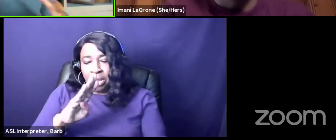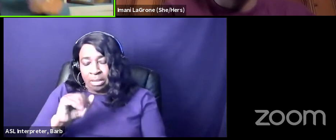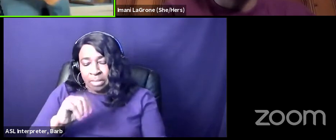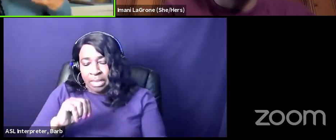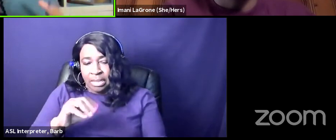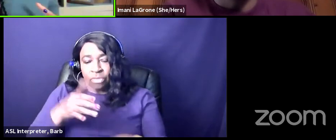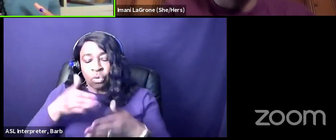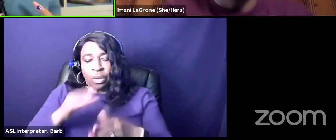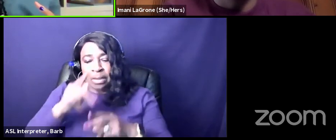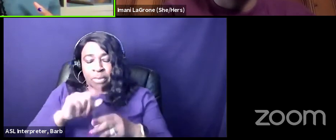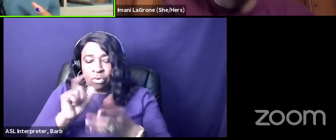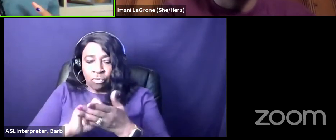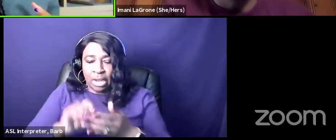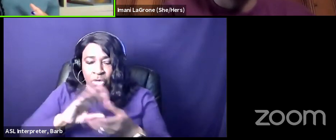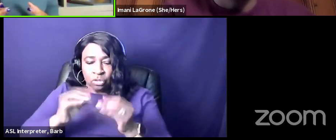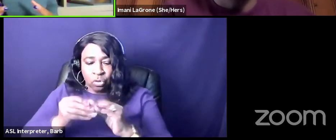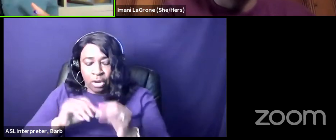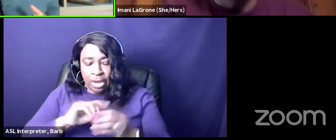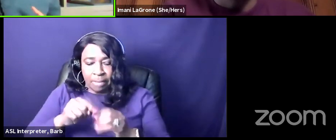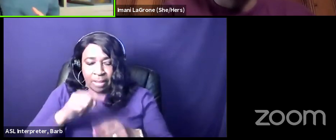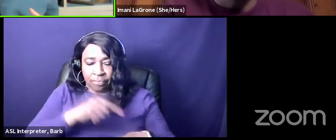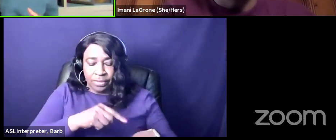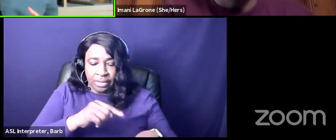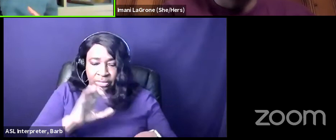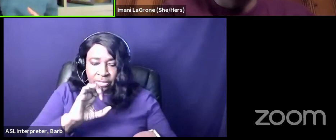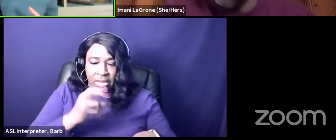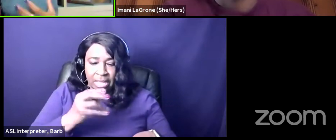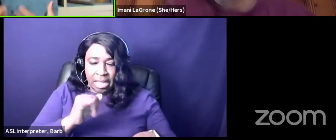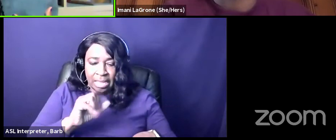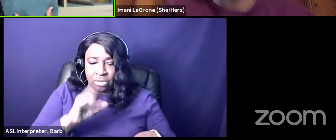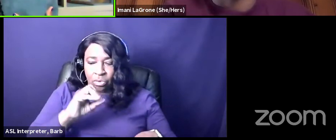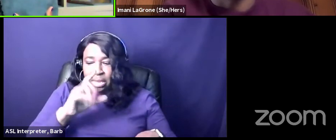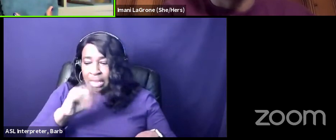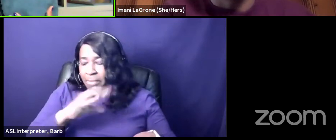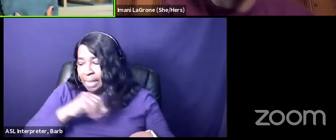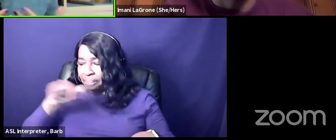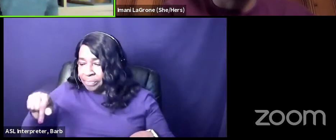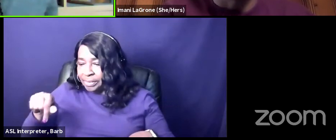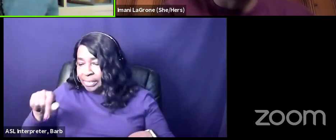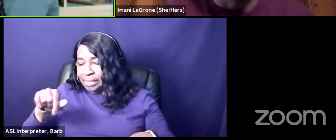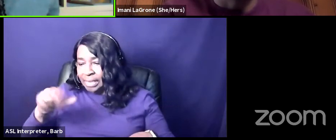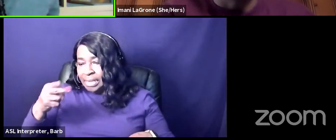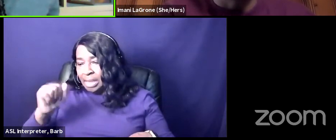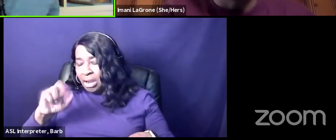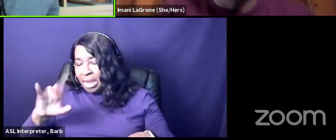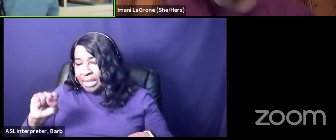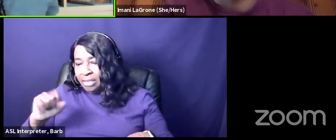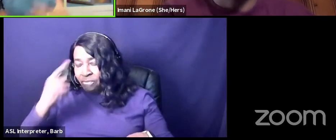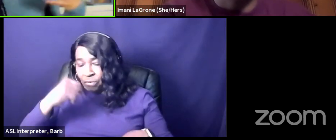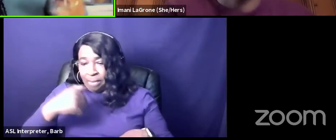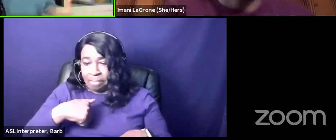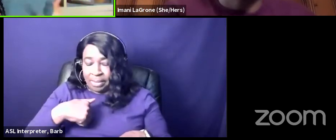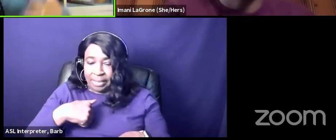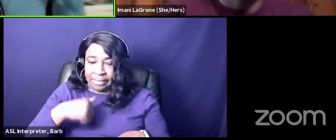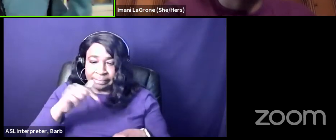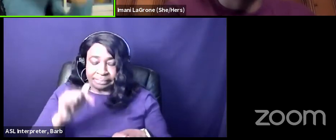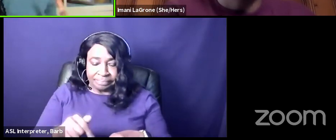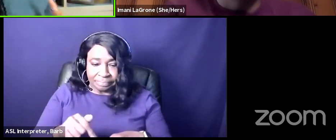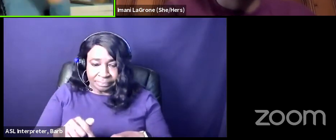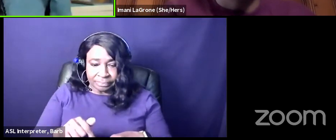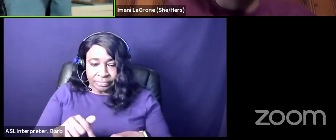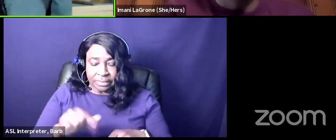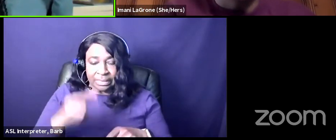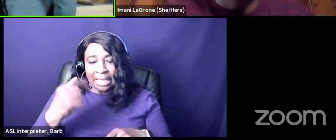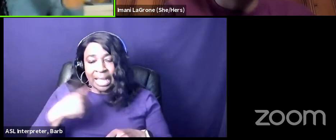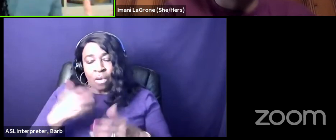harris and so i needed kind of like that third trifecta and for me it was fannie lou hamer and so this